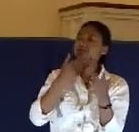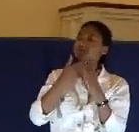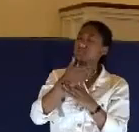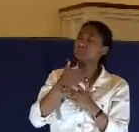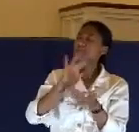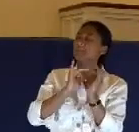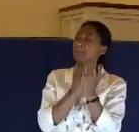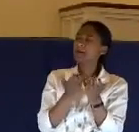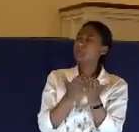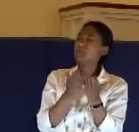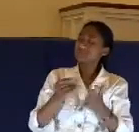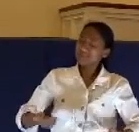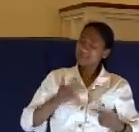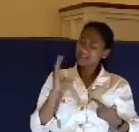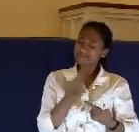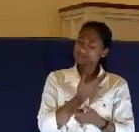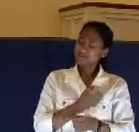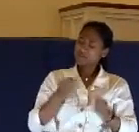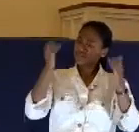life of our savior.